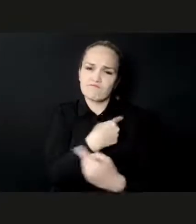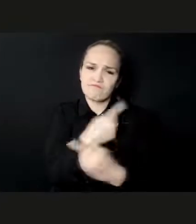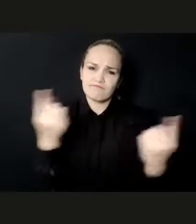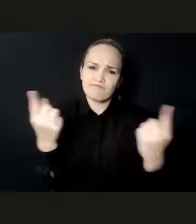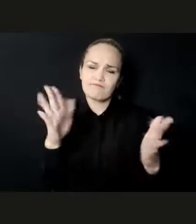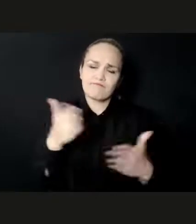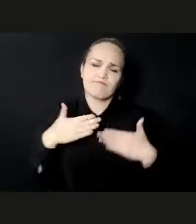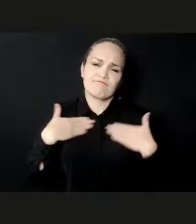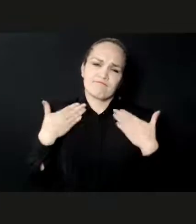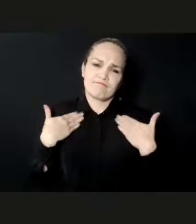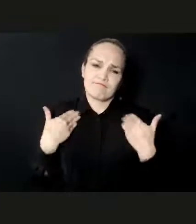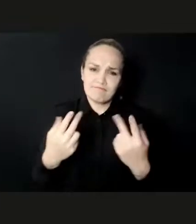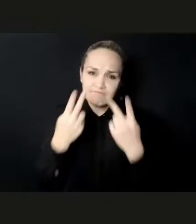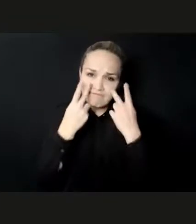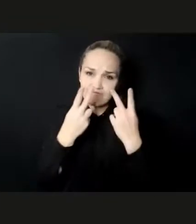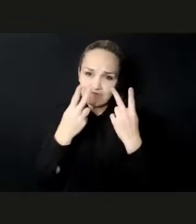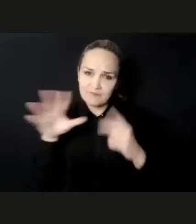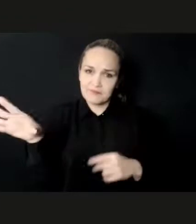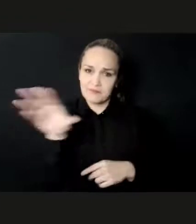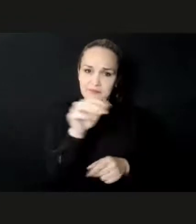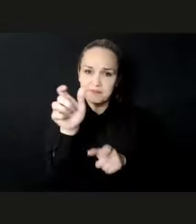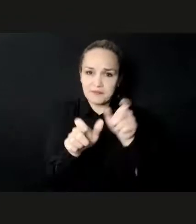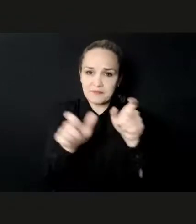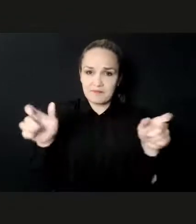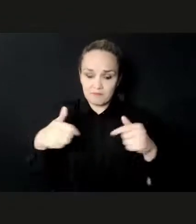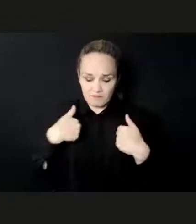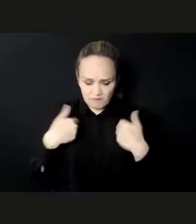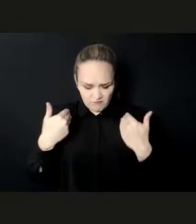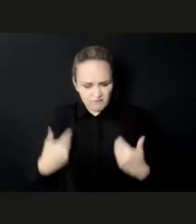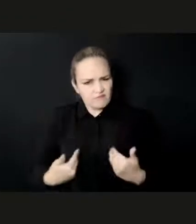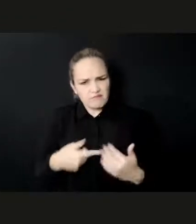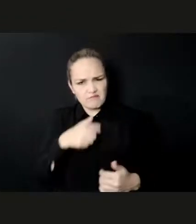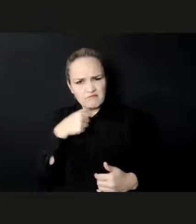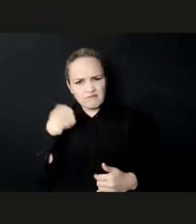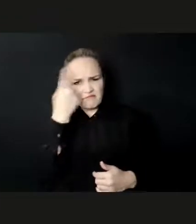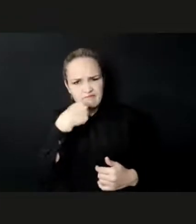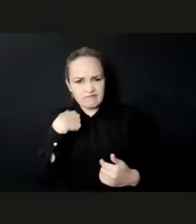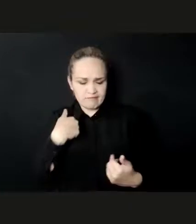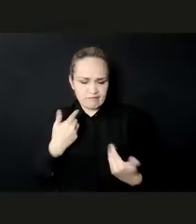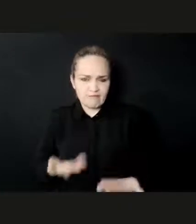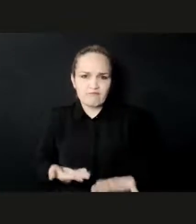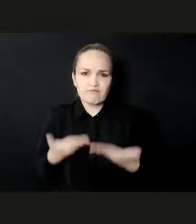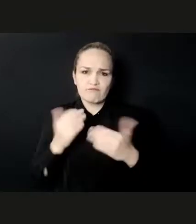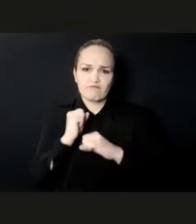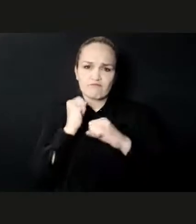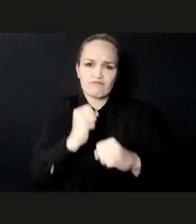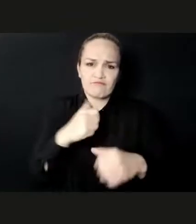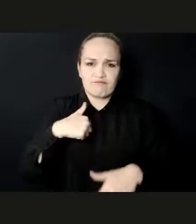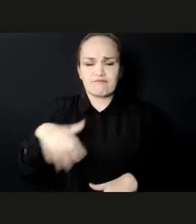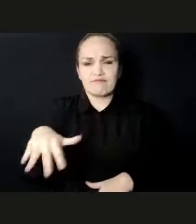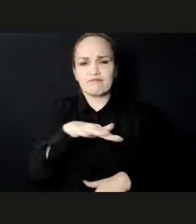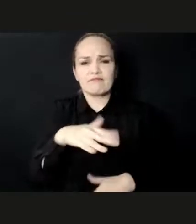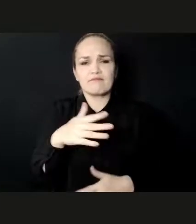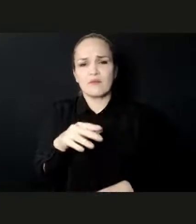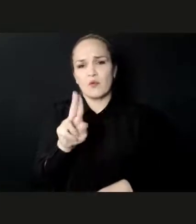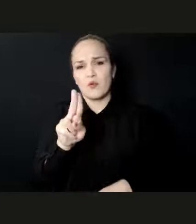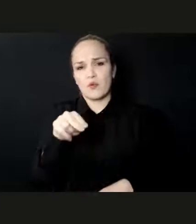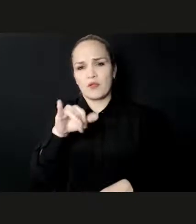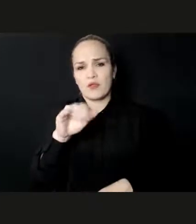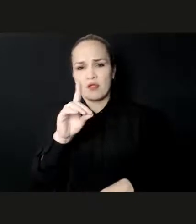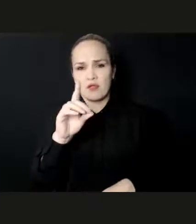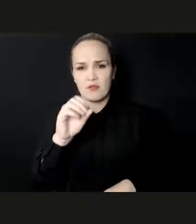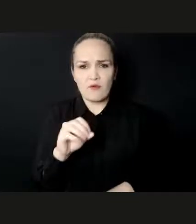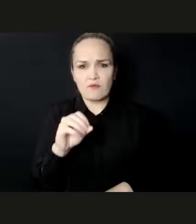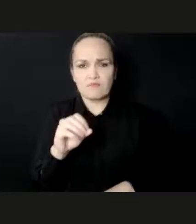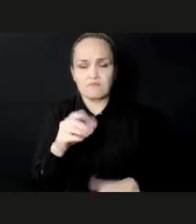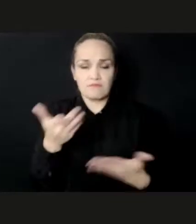to introduce this webinar, Create, Innovate, Recover, Digitalizing Creative Industries